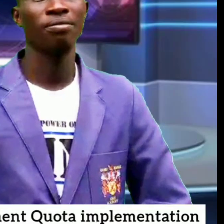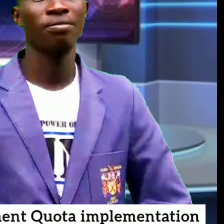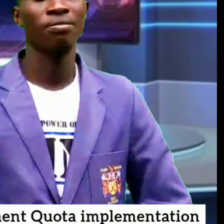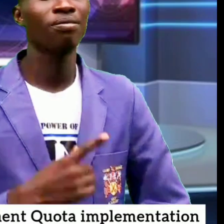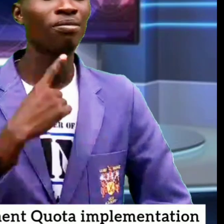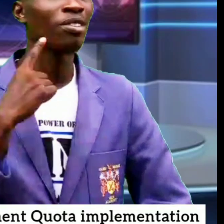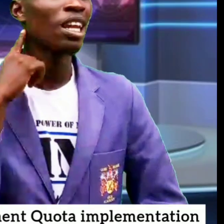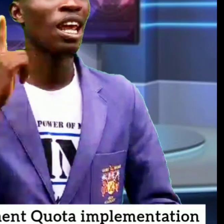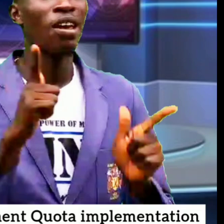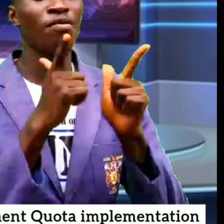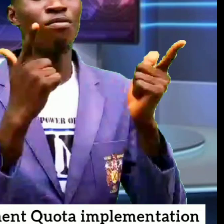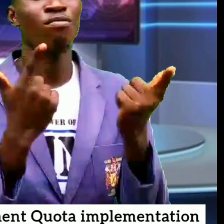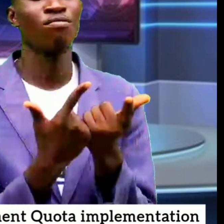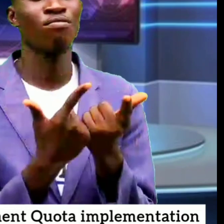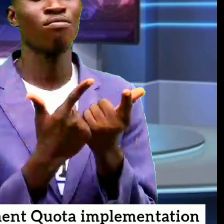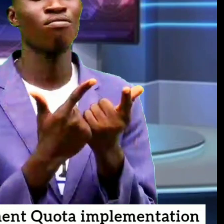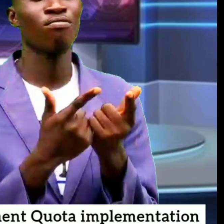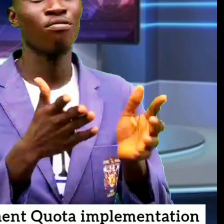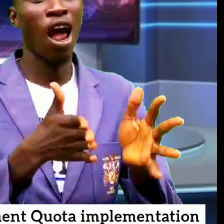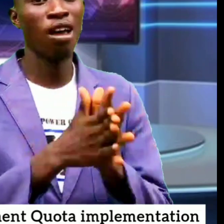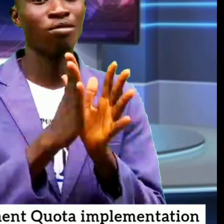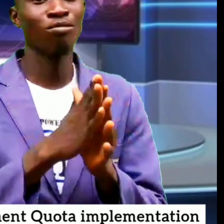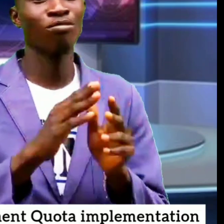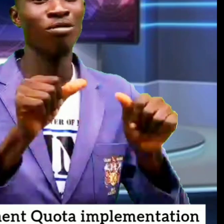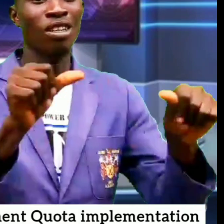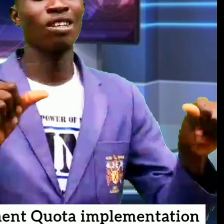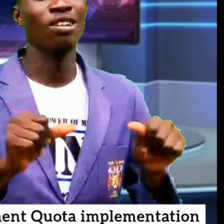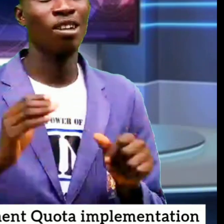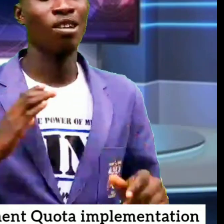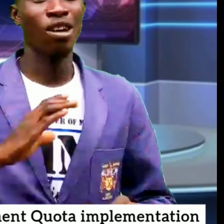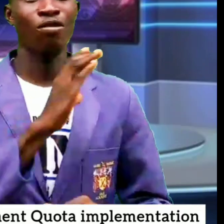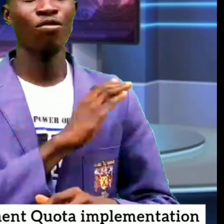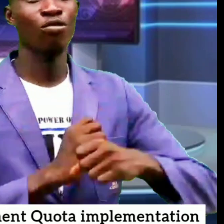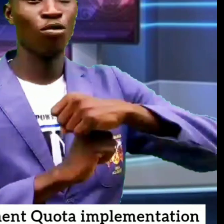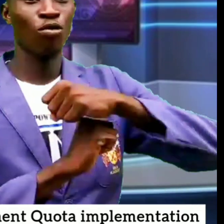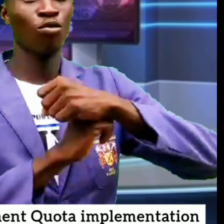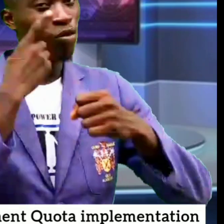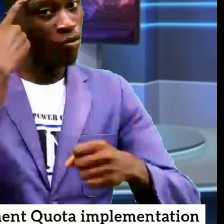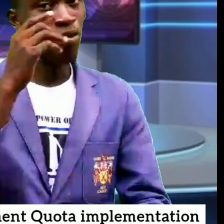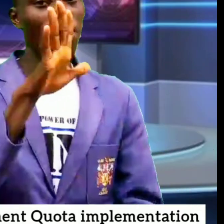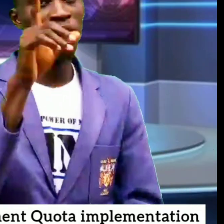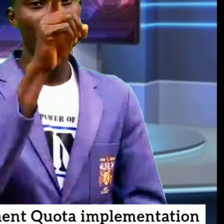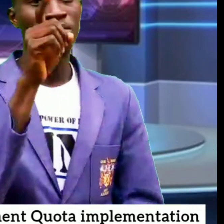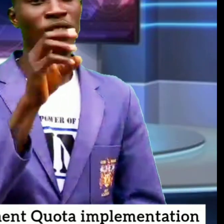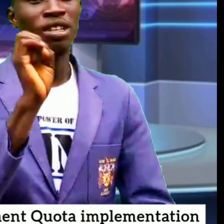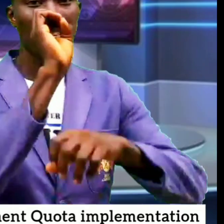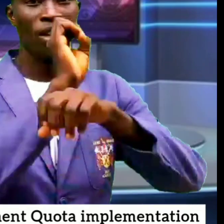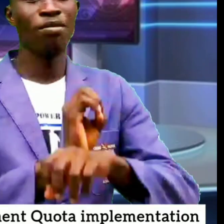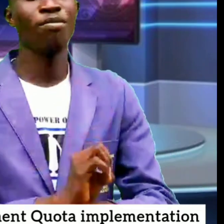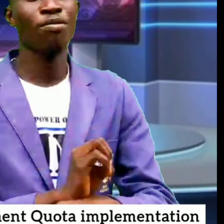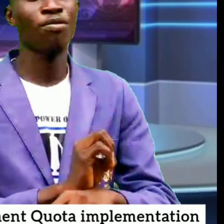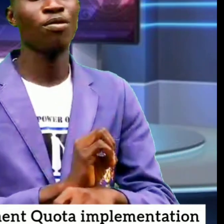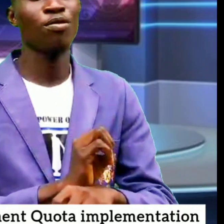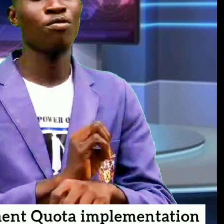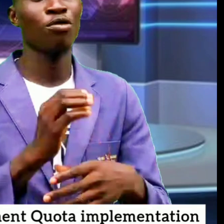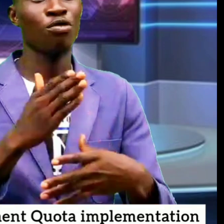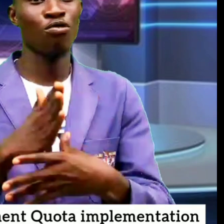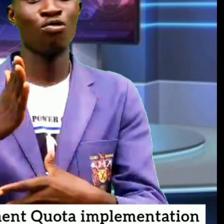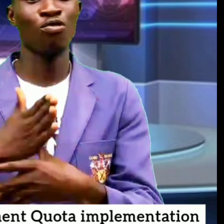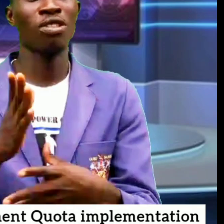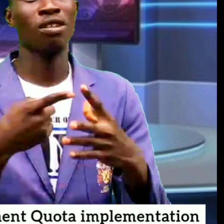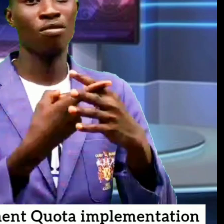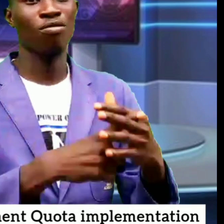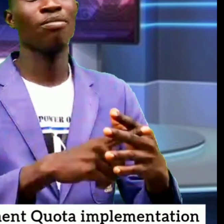deaf group seeks area council support for 5% employment quota implementation